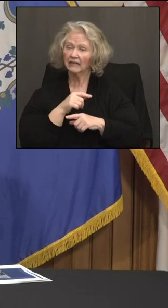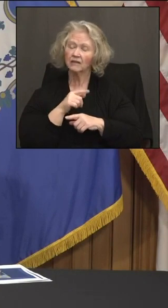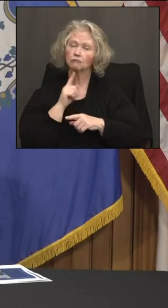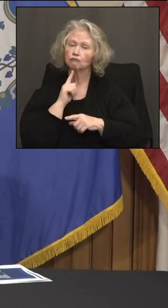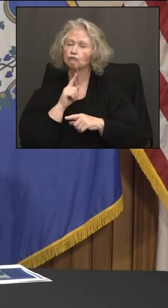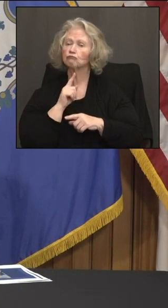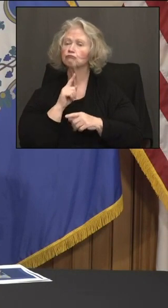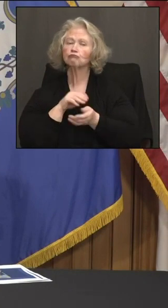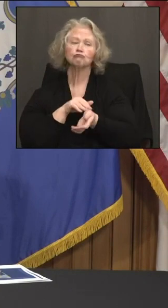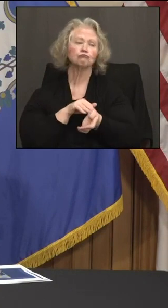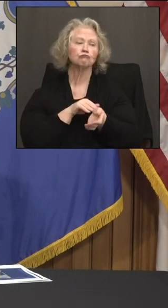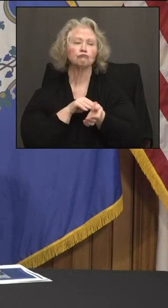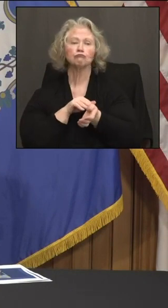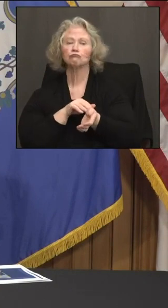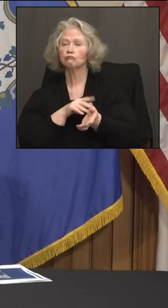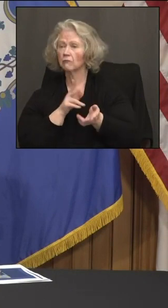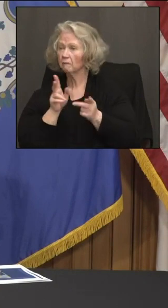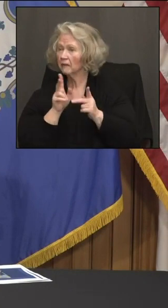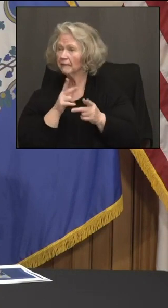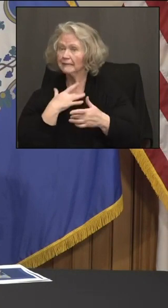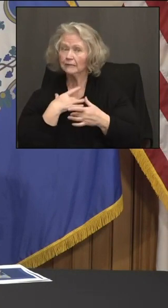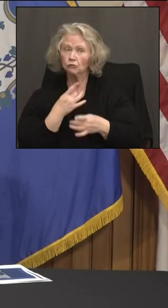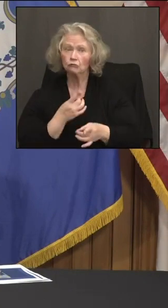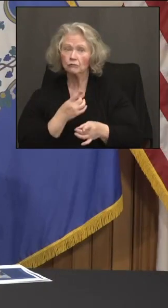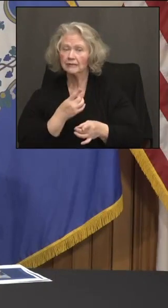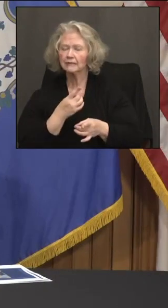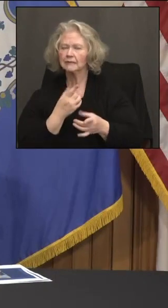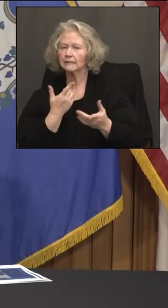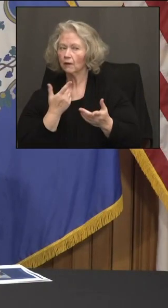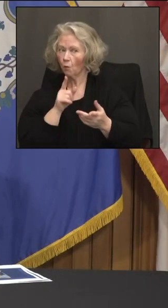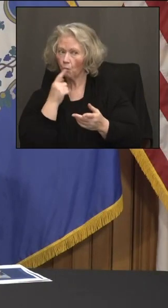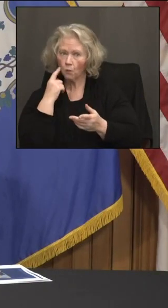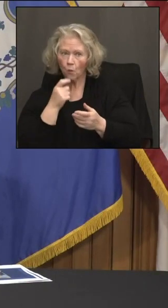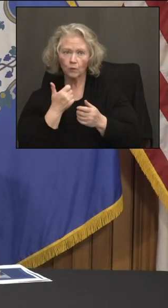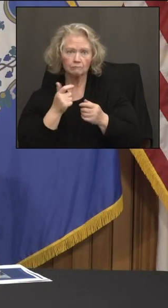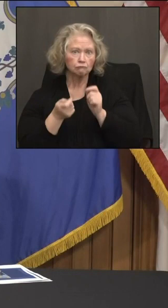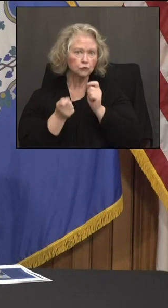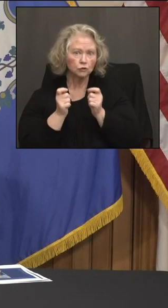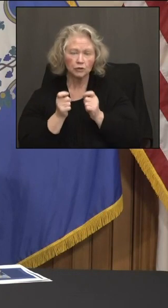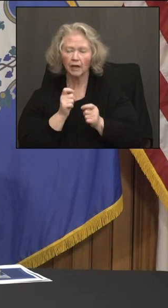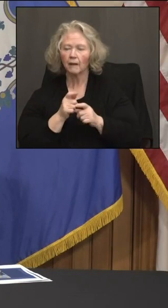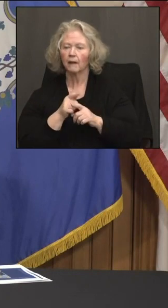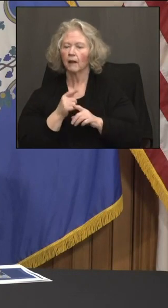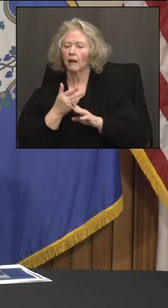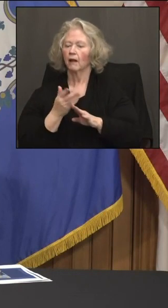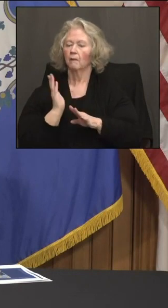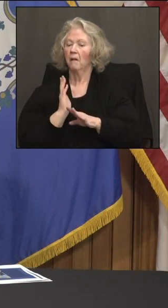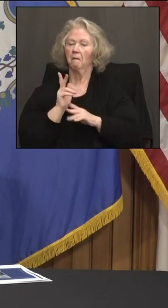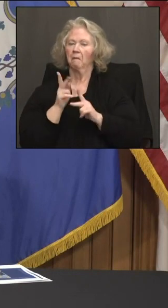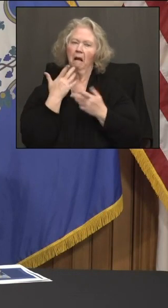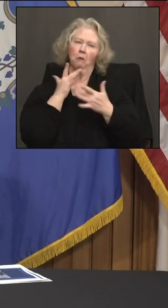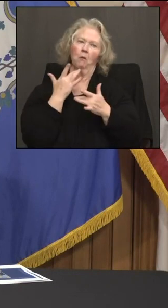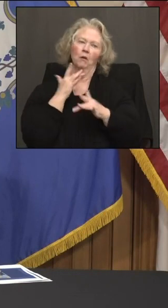their interest in getting the vaccine? And if so, is there any trends there, particularly around people who say they don't want it?